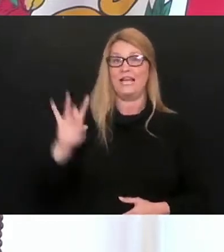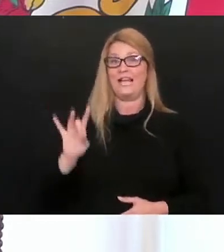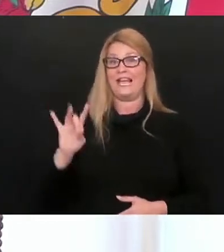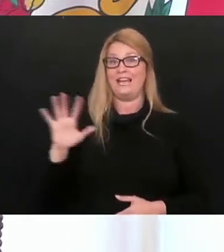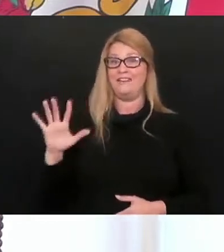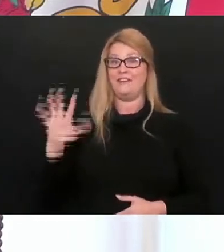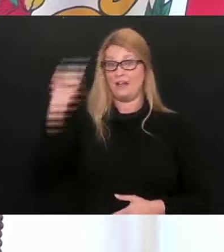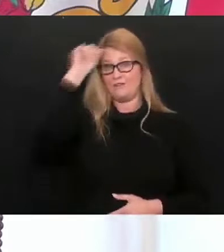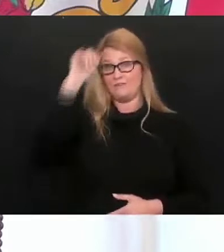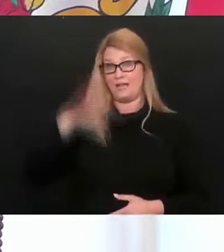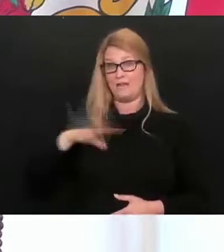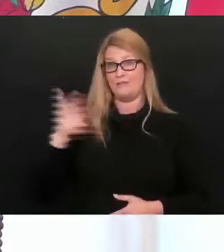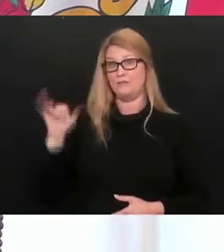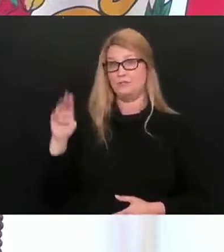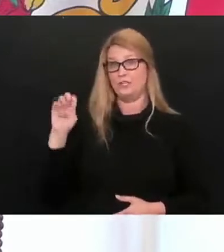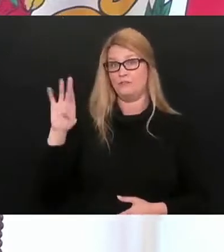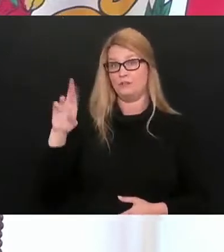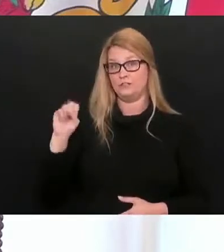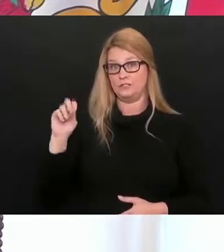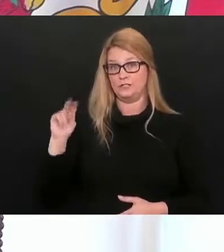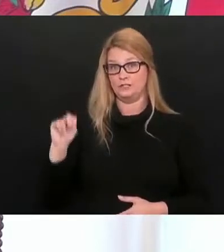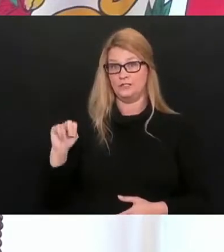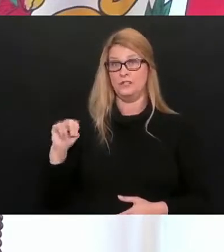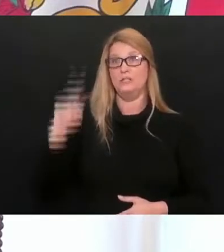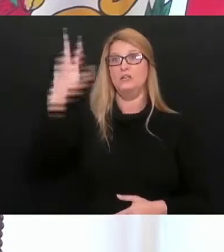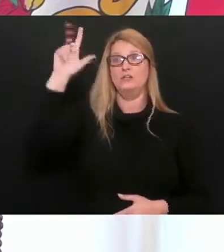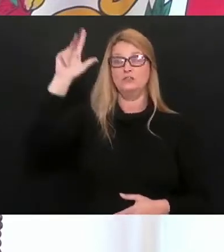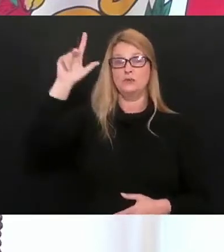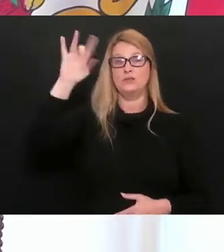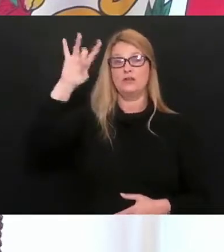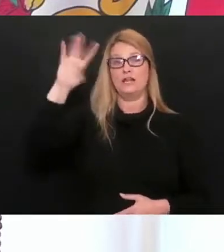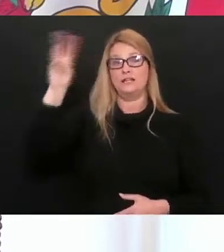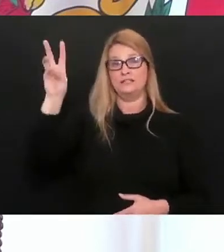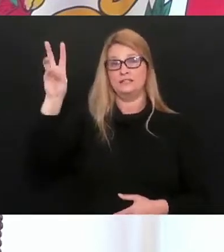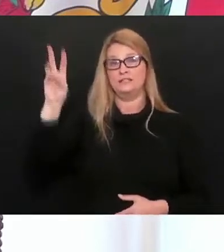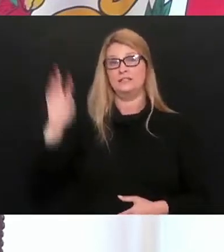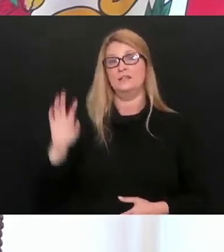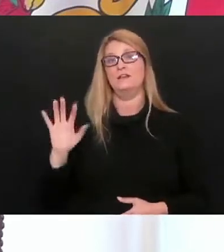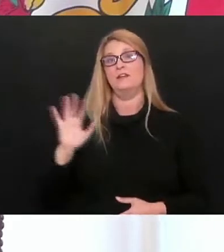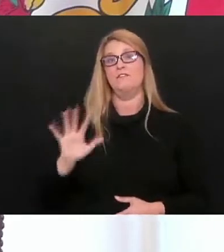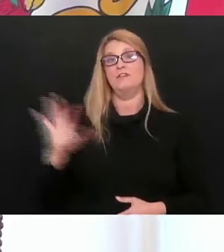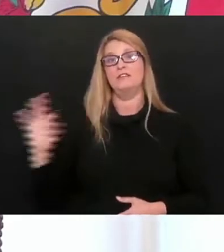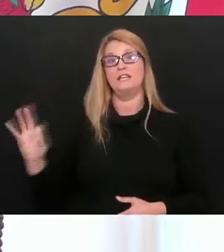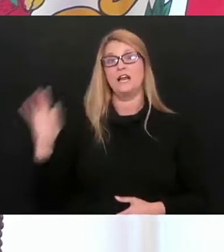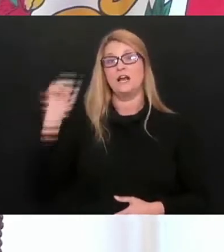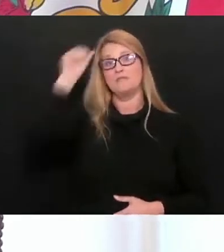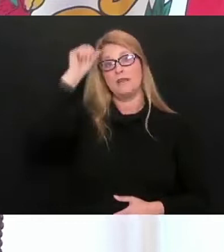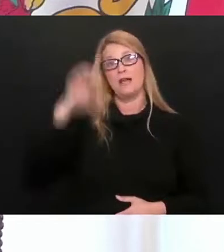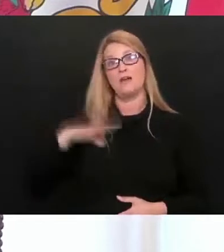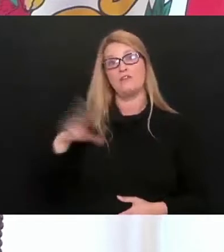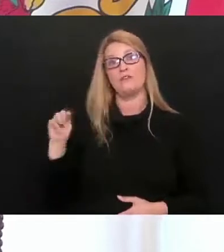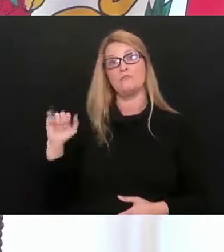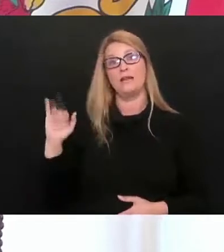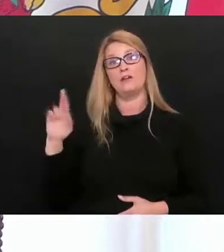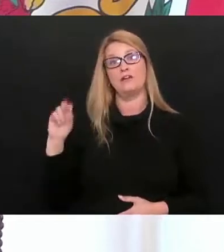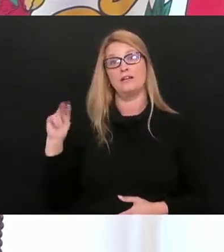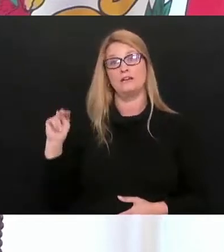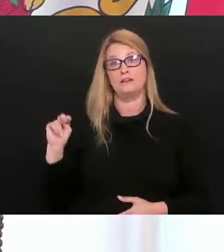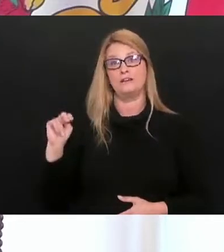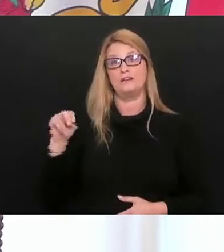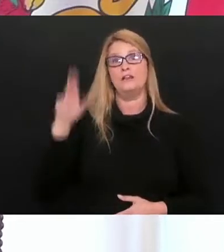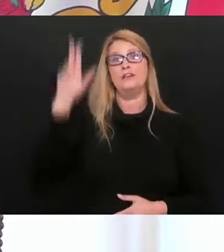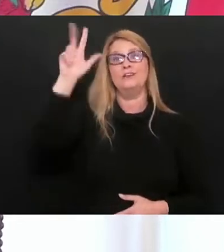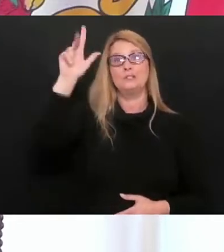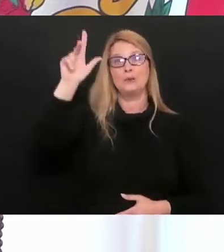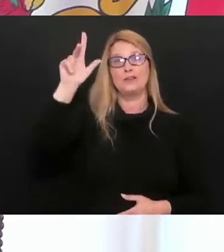-year-old male from Jefferson County. Our 2,386th death, a 59-year-old male from Marion County. Our